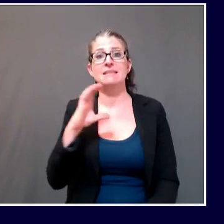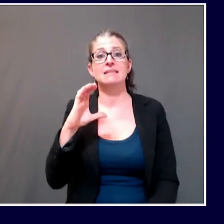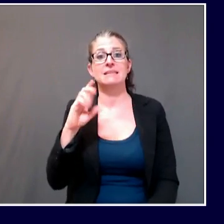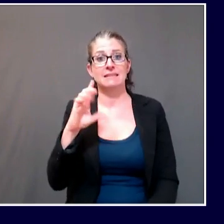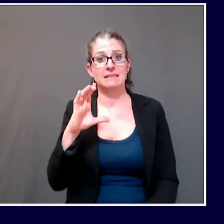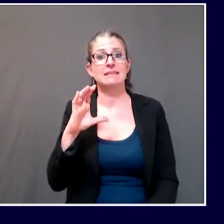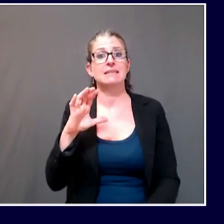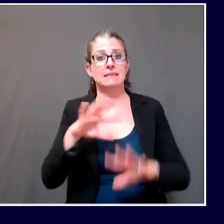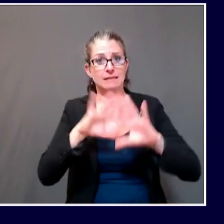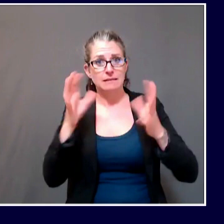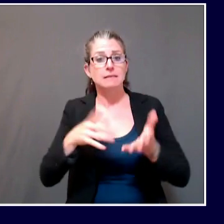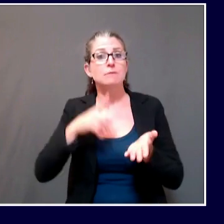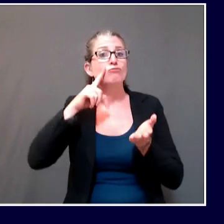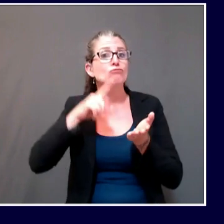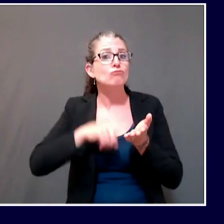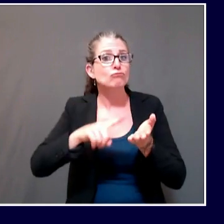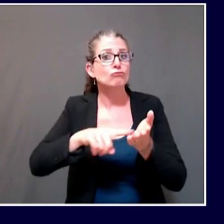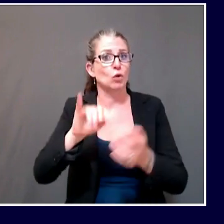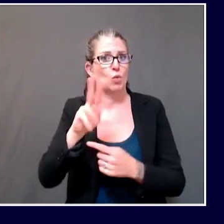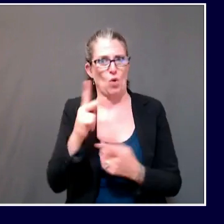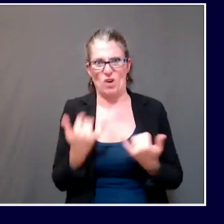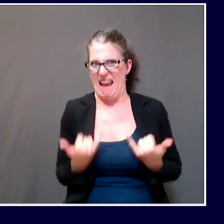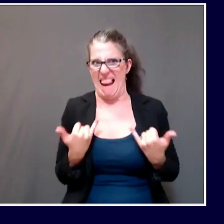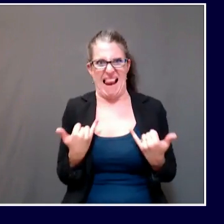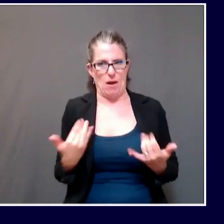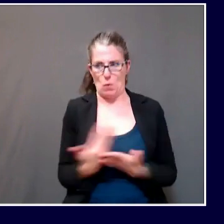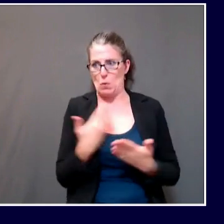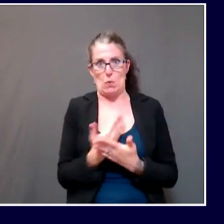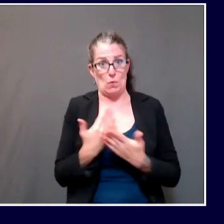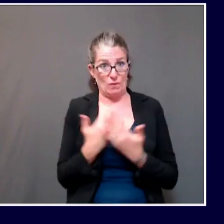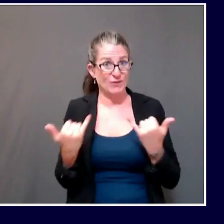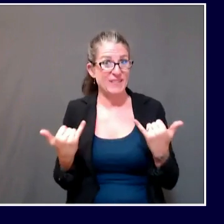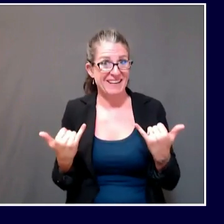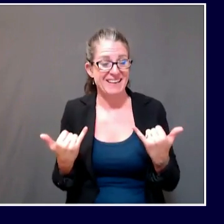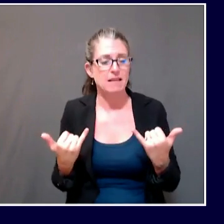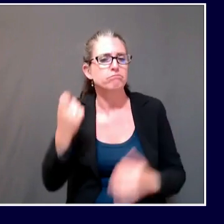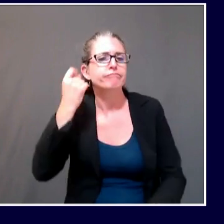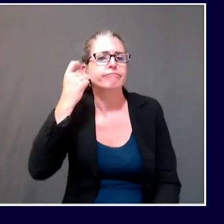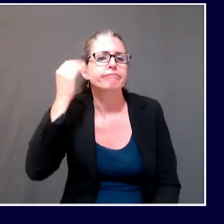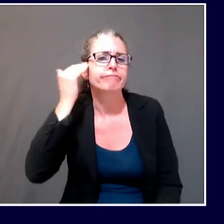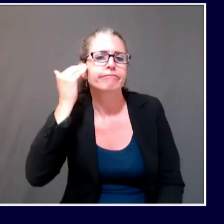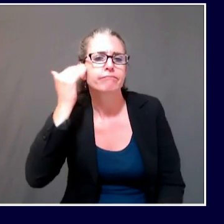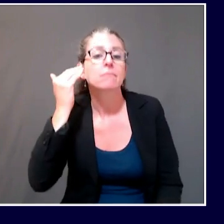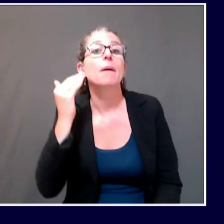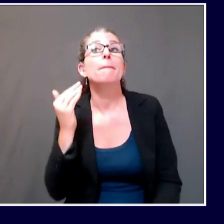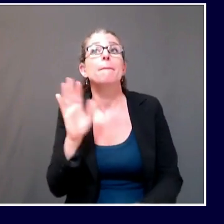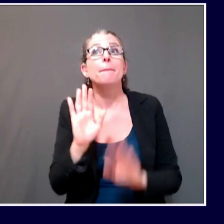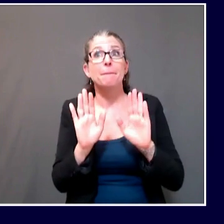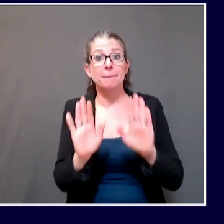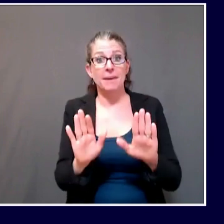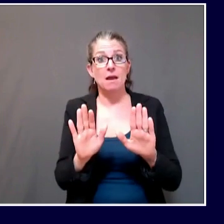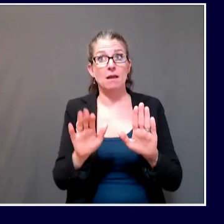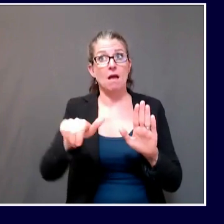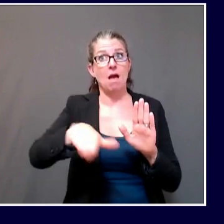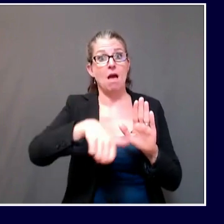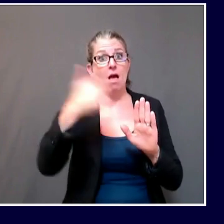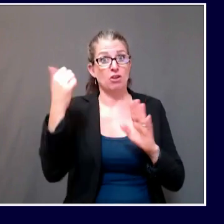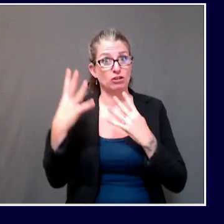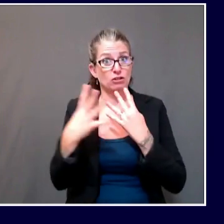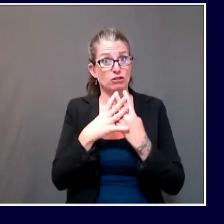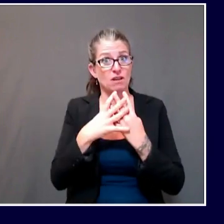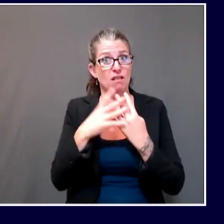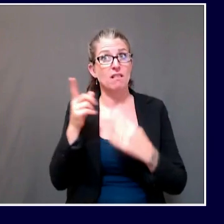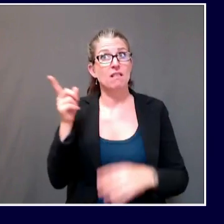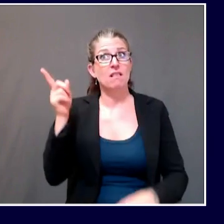what you know about the volume of testing that has been taking place in Maine correctional facilities, how confident are you that there is